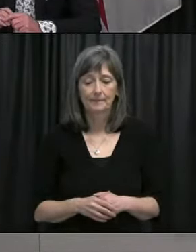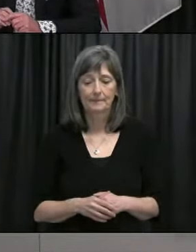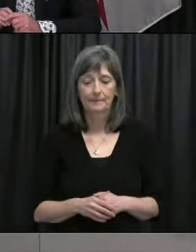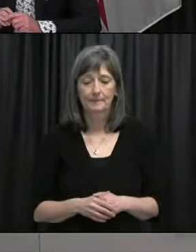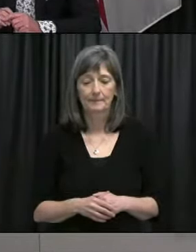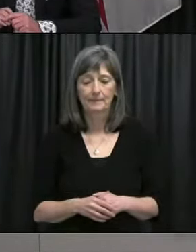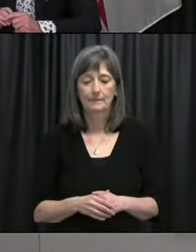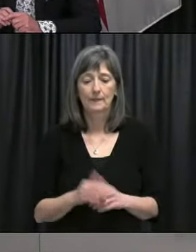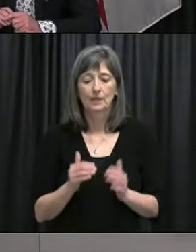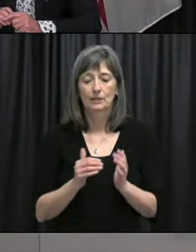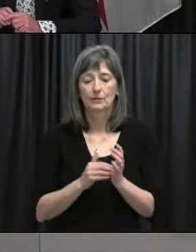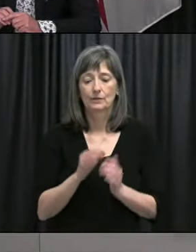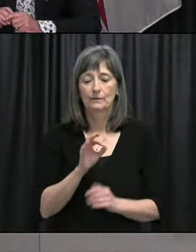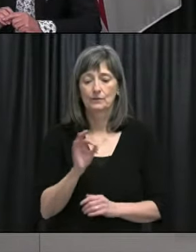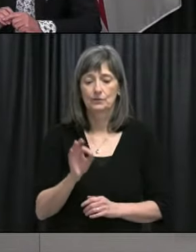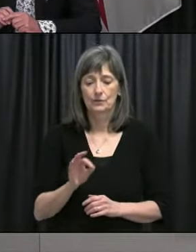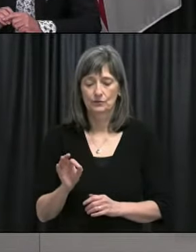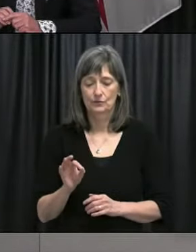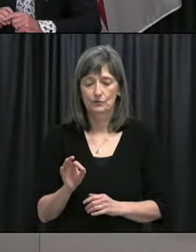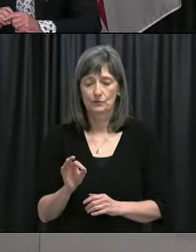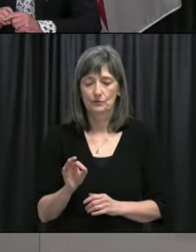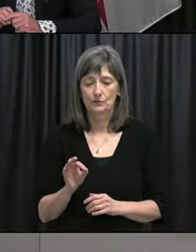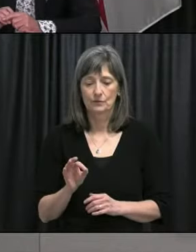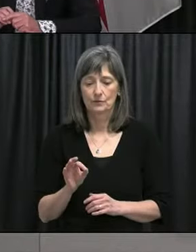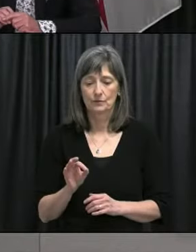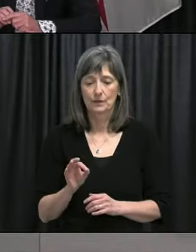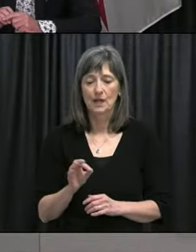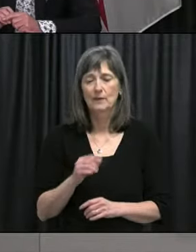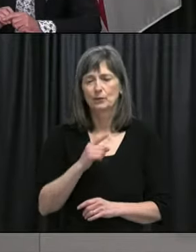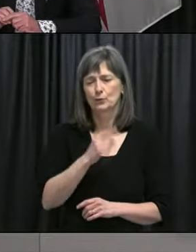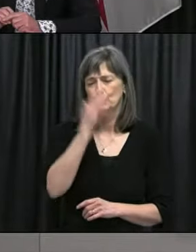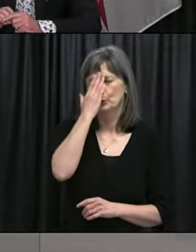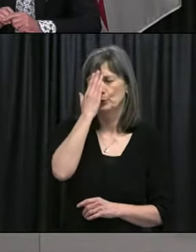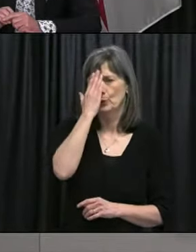Dr. Fitzgerald has given the known perils of teenage gatherings.